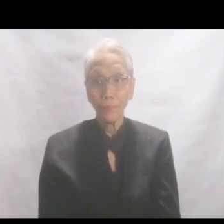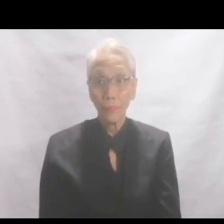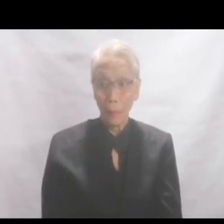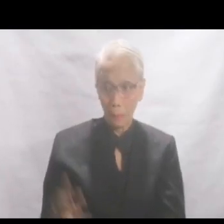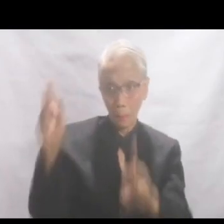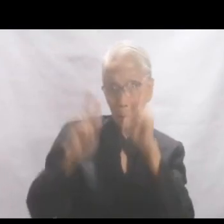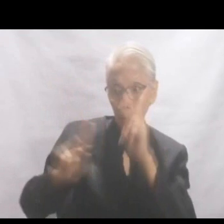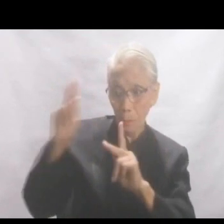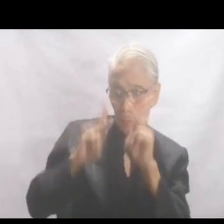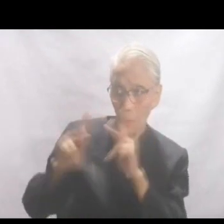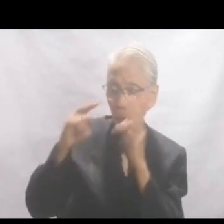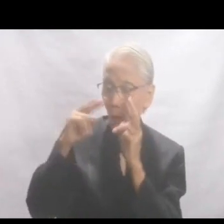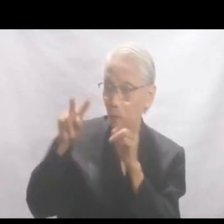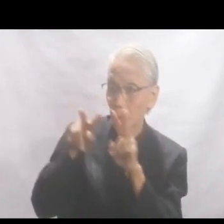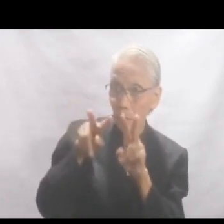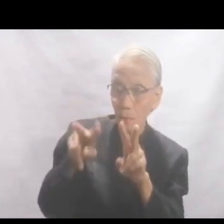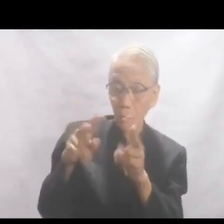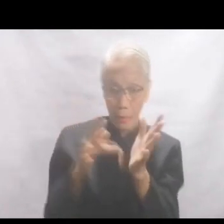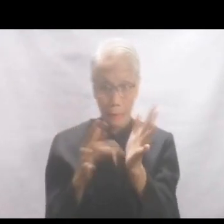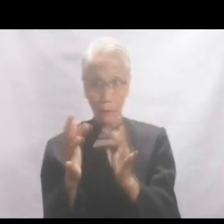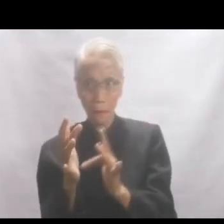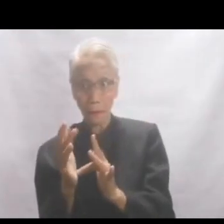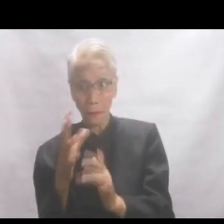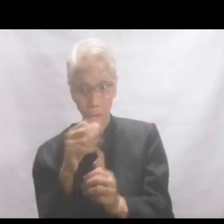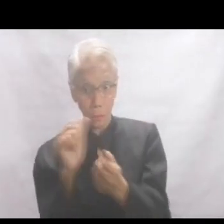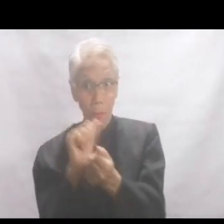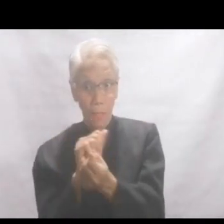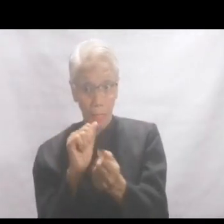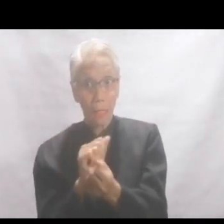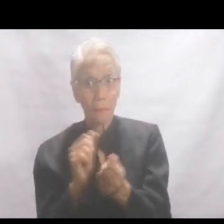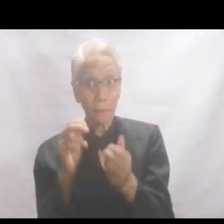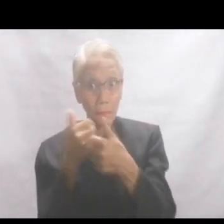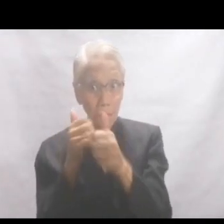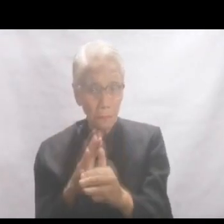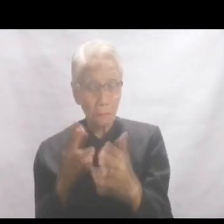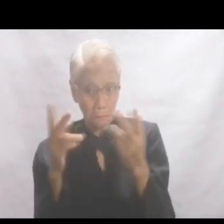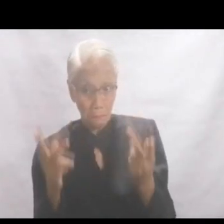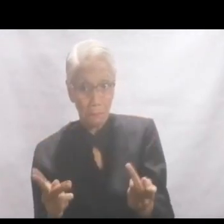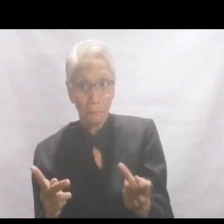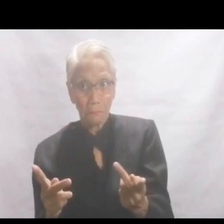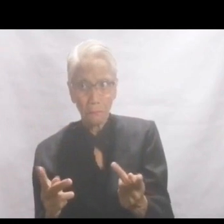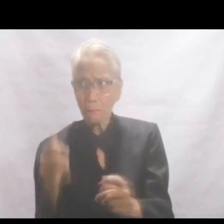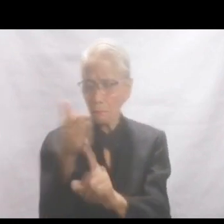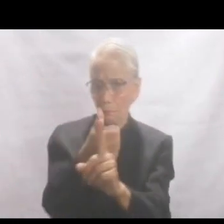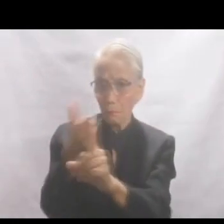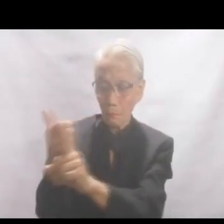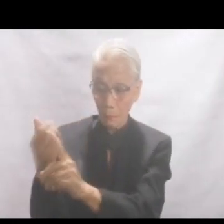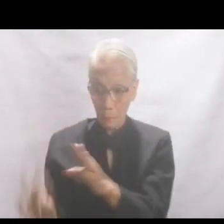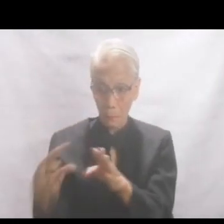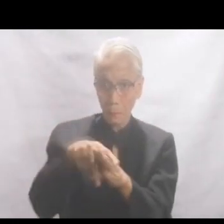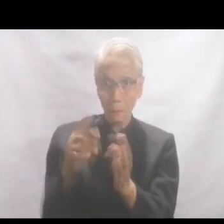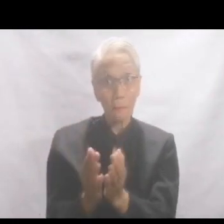And when the crowd saw that neither Jesus nor his disciples were there, they themselves got